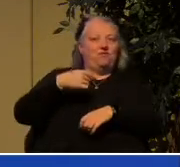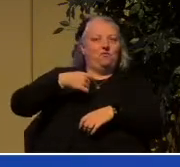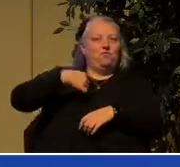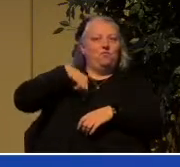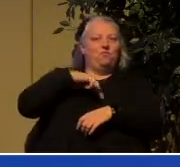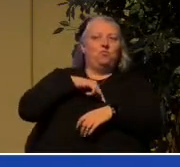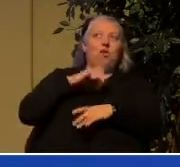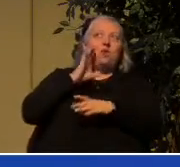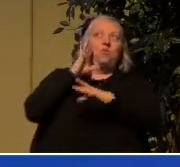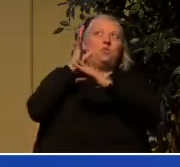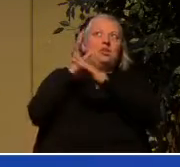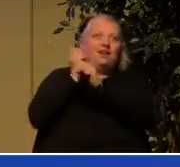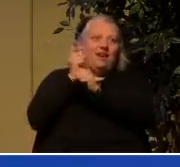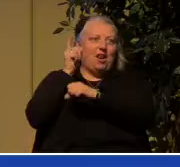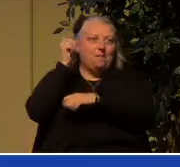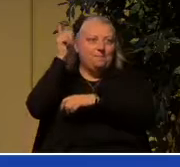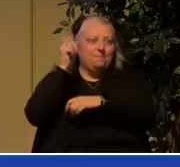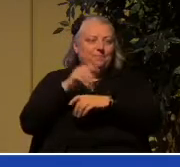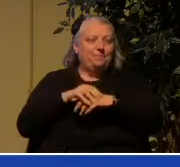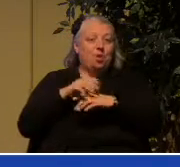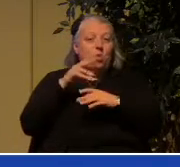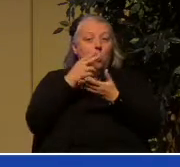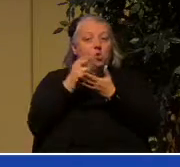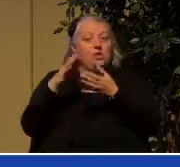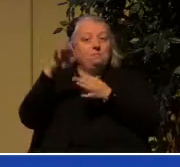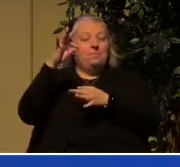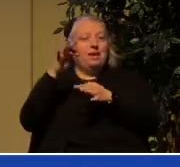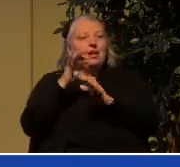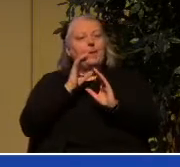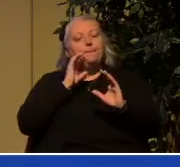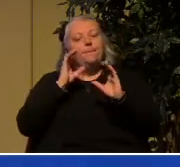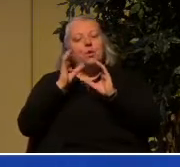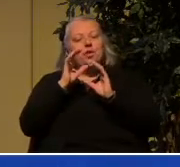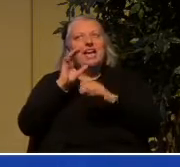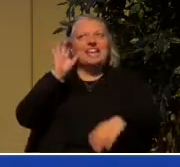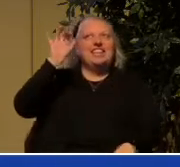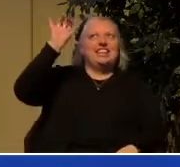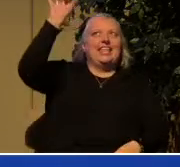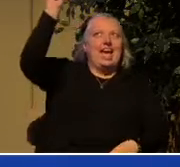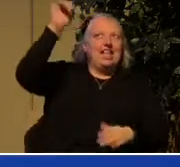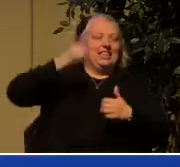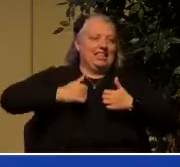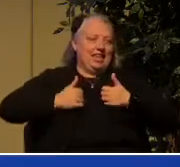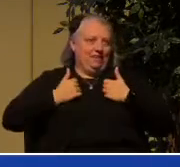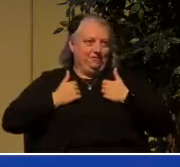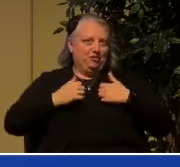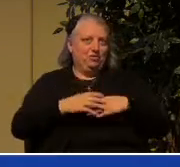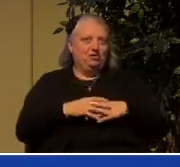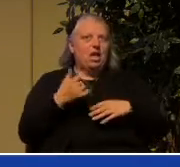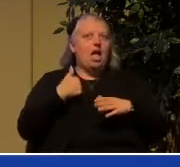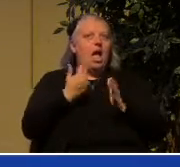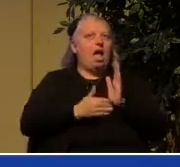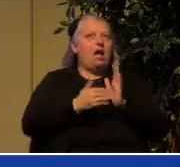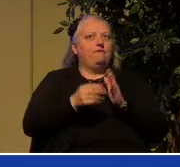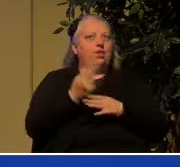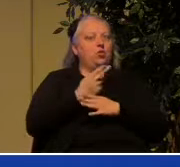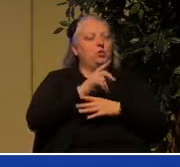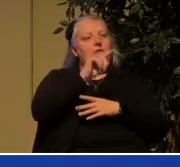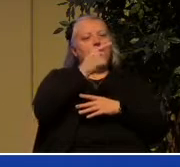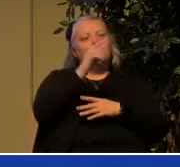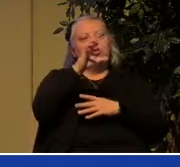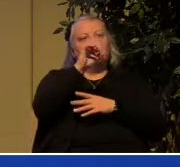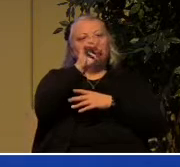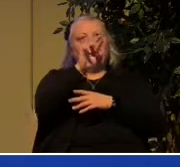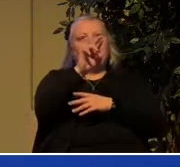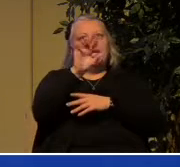communicates that life to us in the here and now. You've often heard me quote this verse. I love it because it is so powerful.